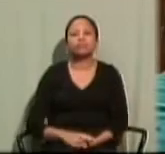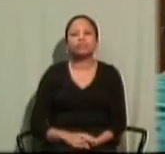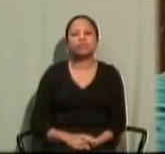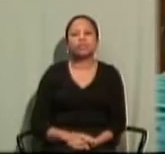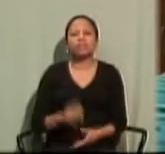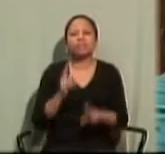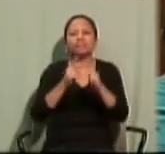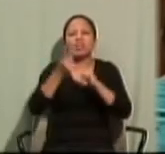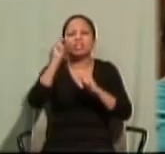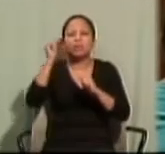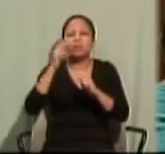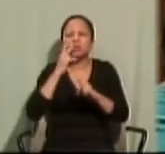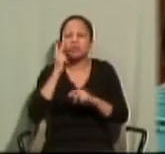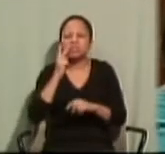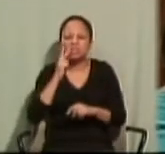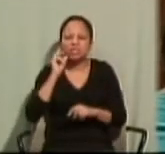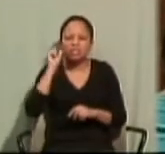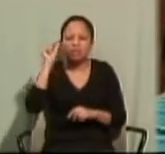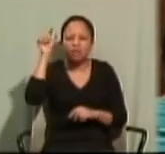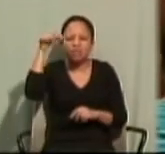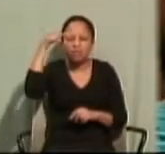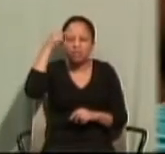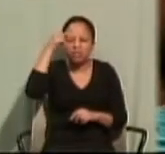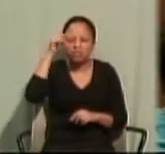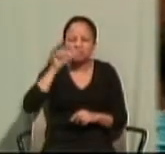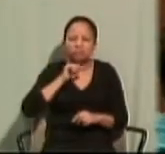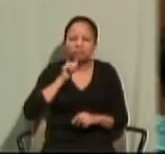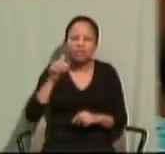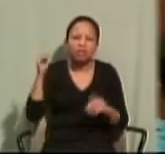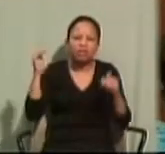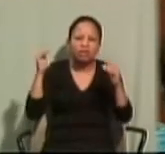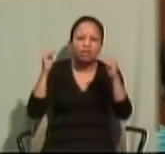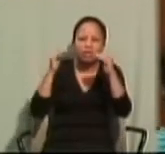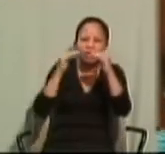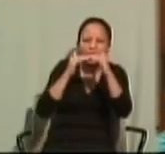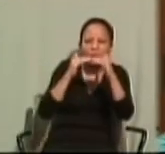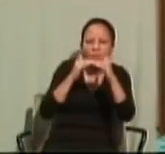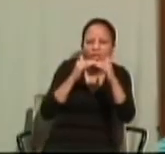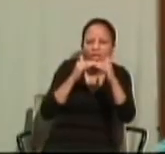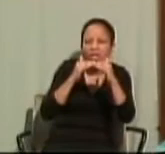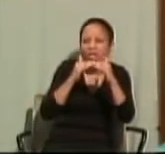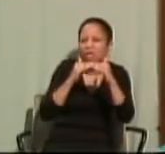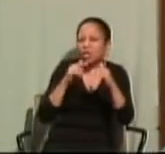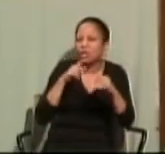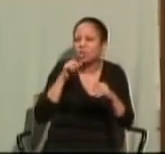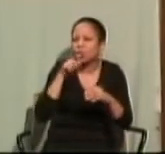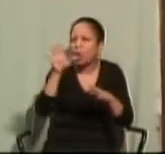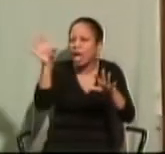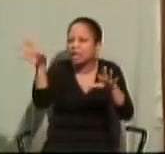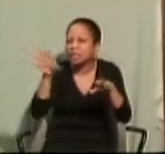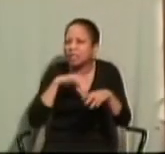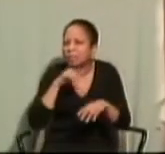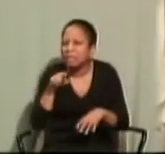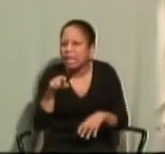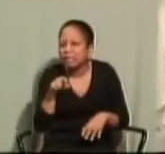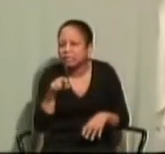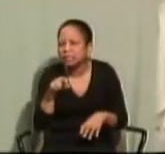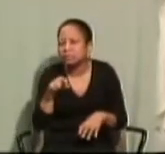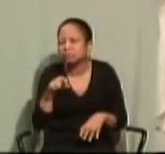justice is not dispensed speedily, impartially